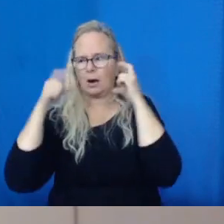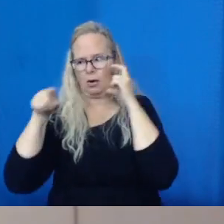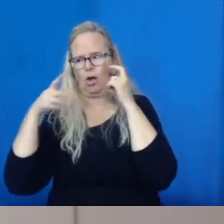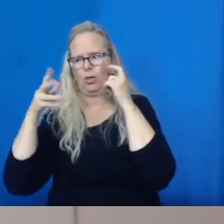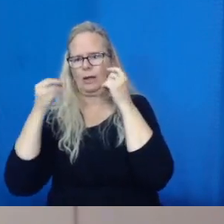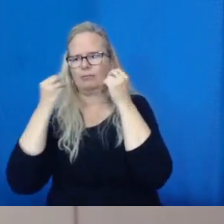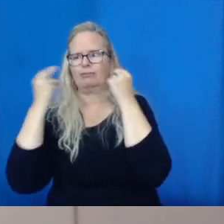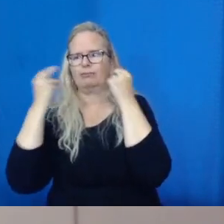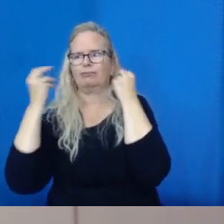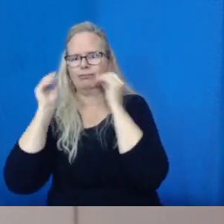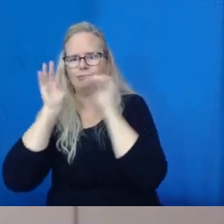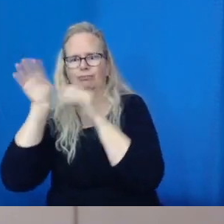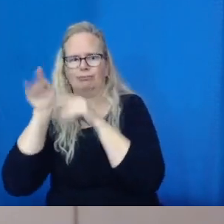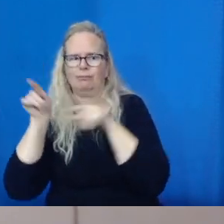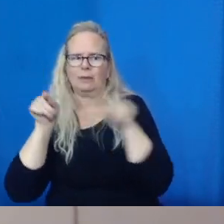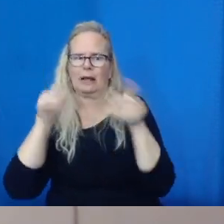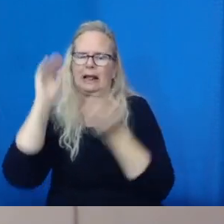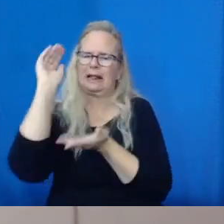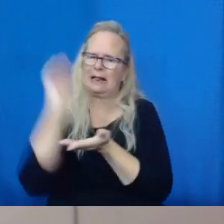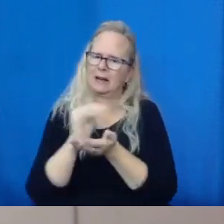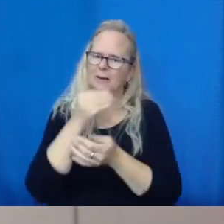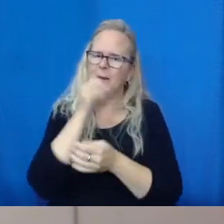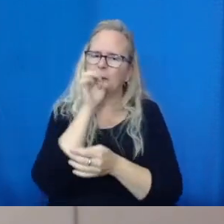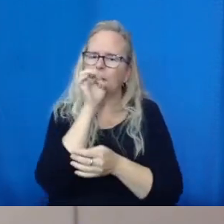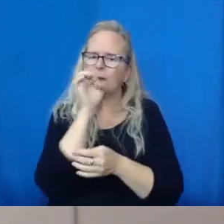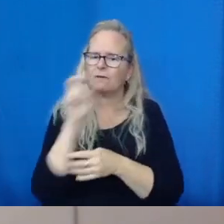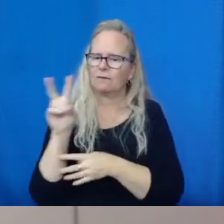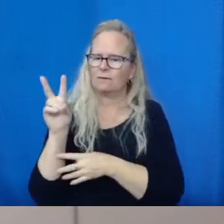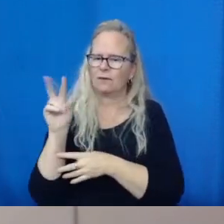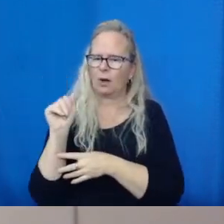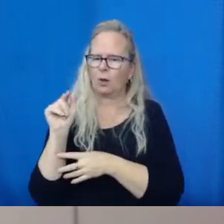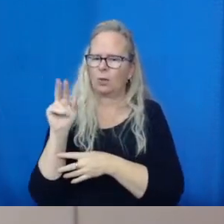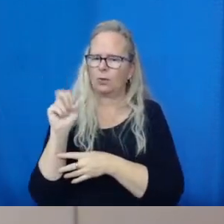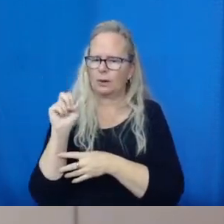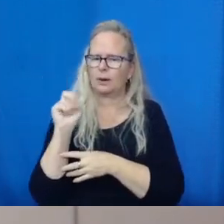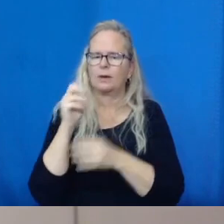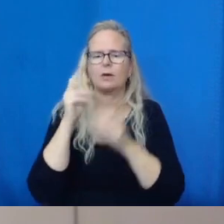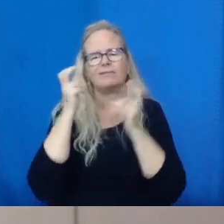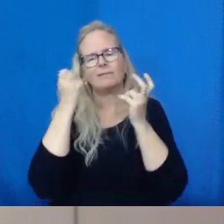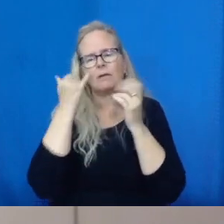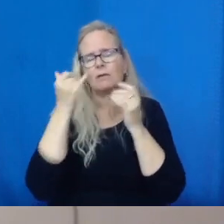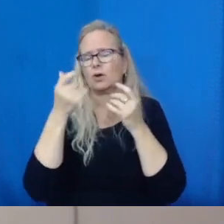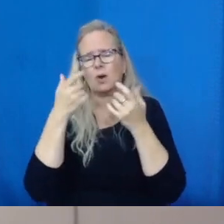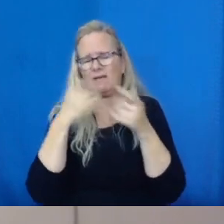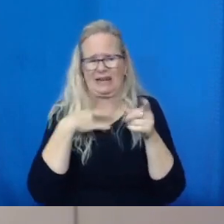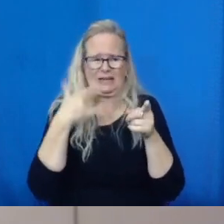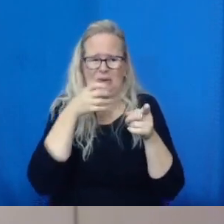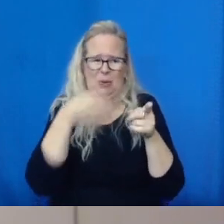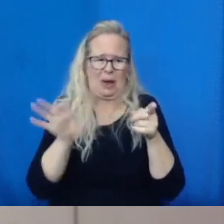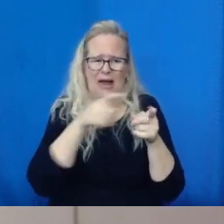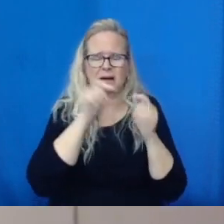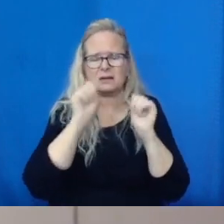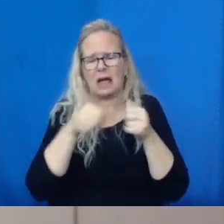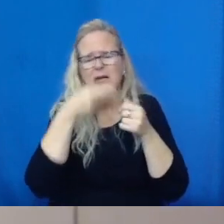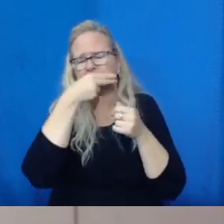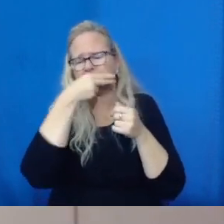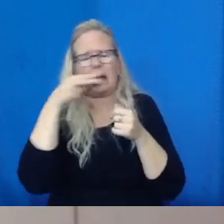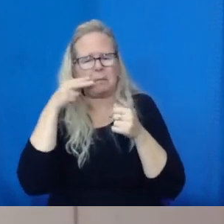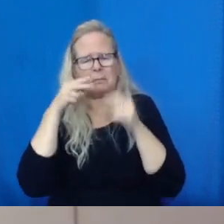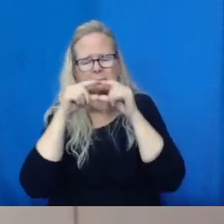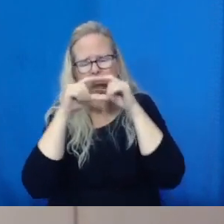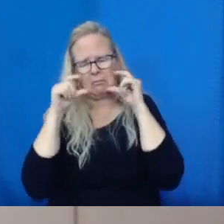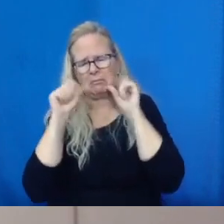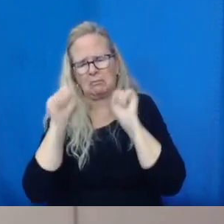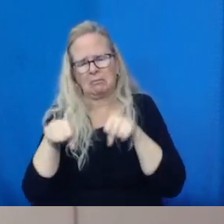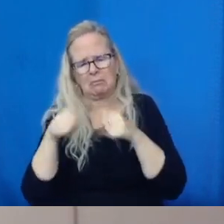about this is it does look kind of silly. So we're not used to seeing people walking around like this. So it doesn't meet the fourth F, which is fashion, but otherwise it's an